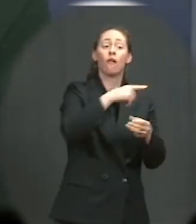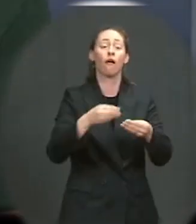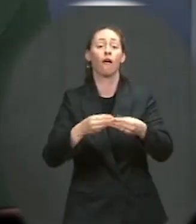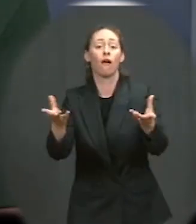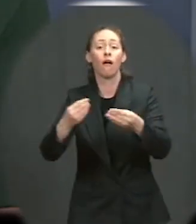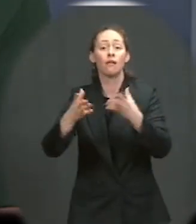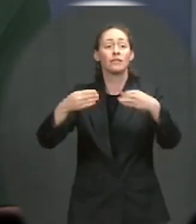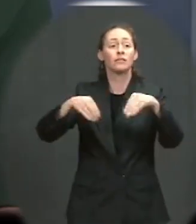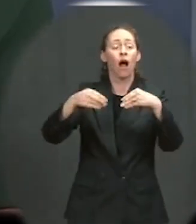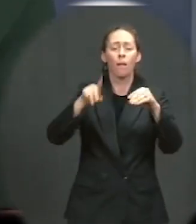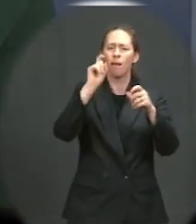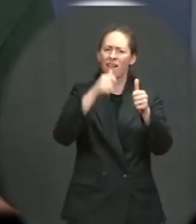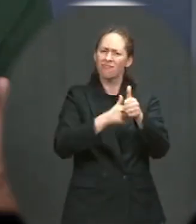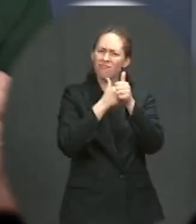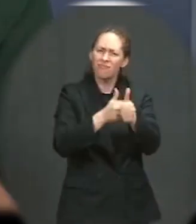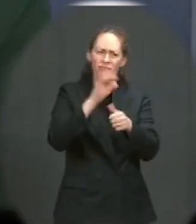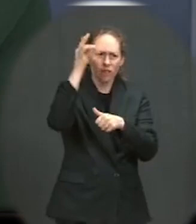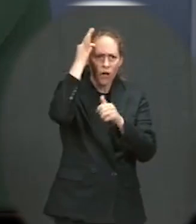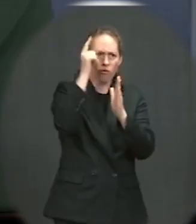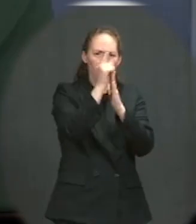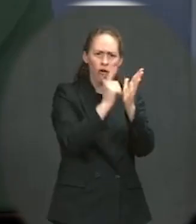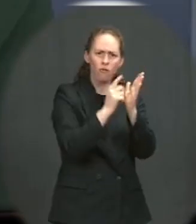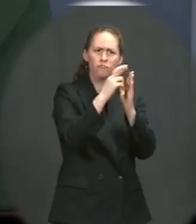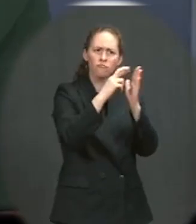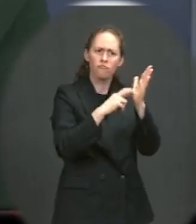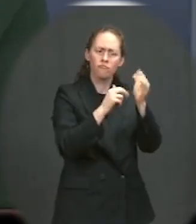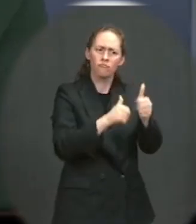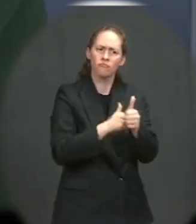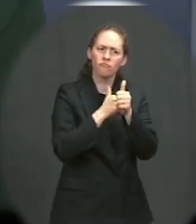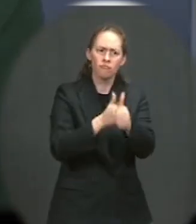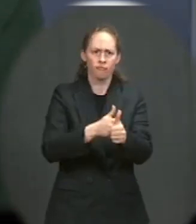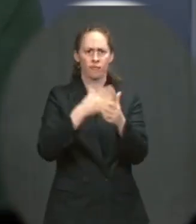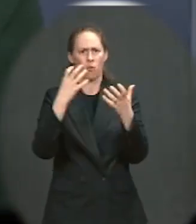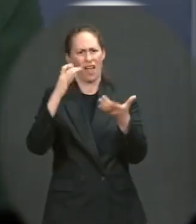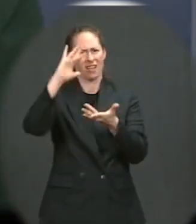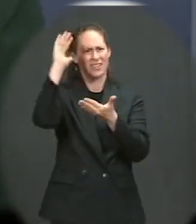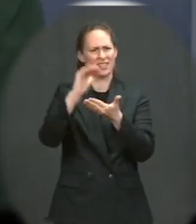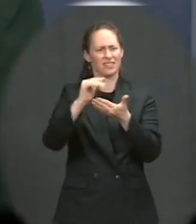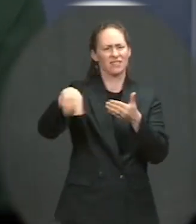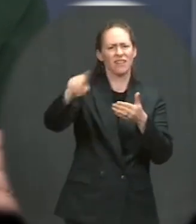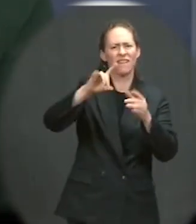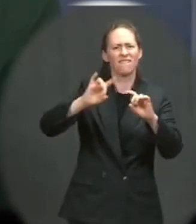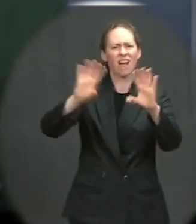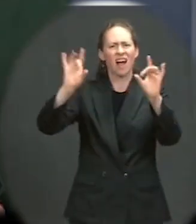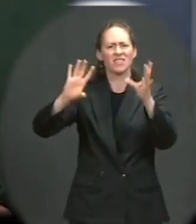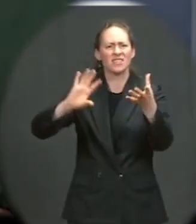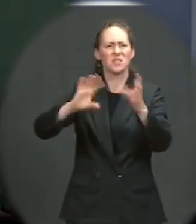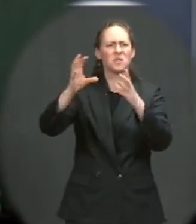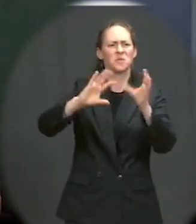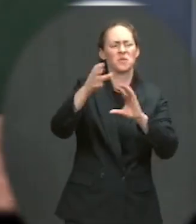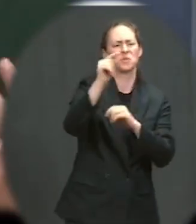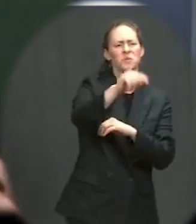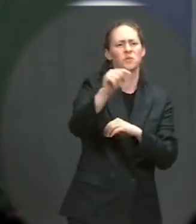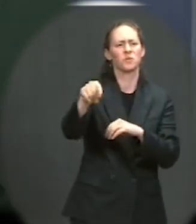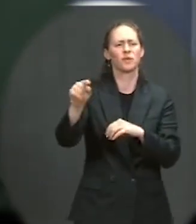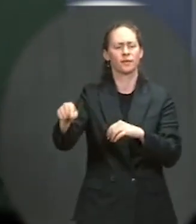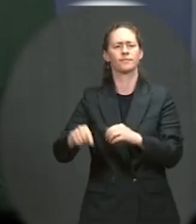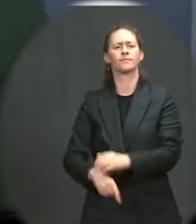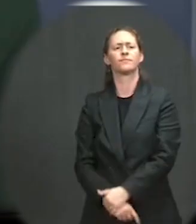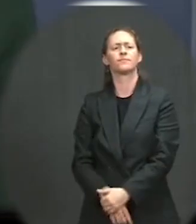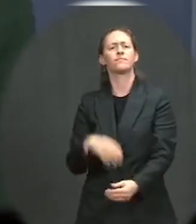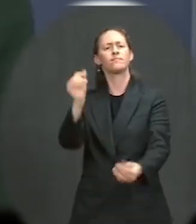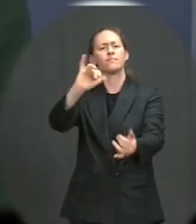to help address violent crime, invest in evidence-based community violence interventions, expand summer programming, employment